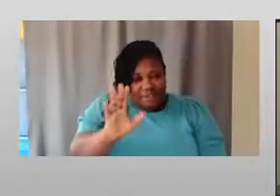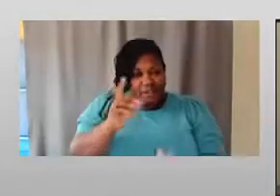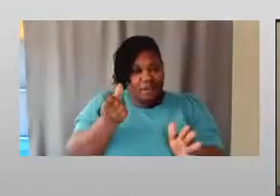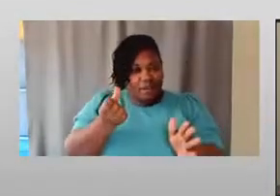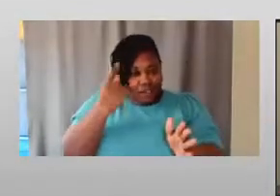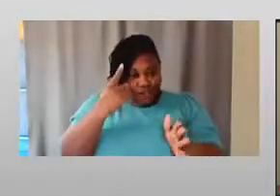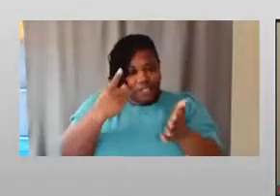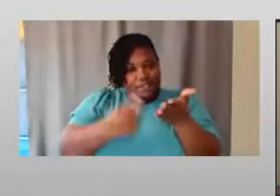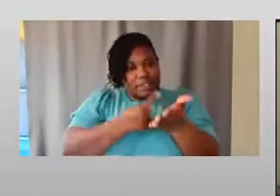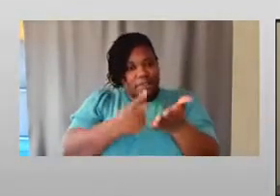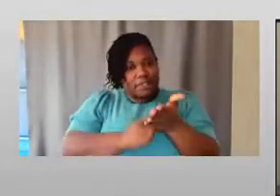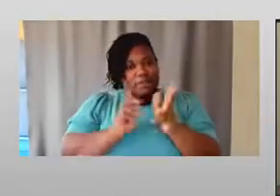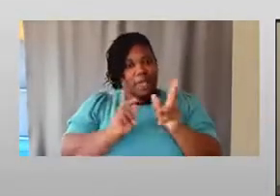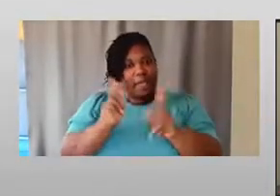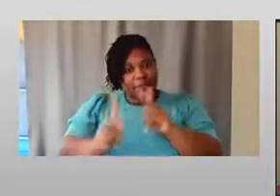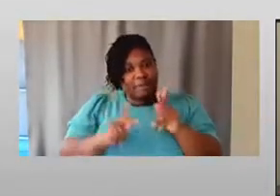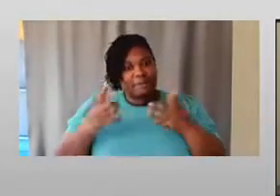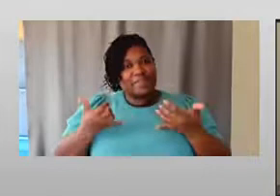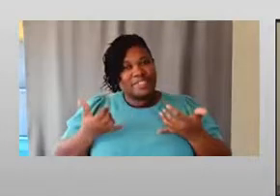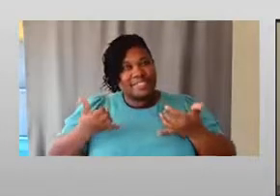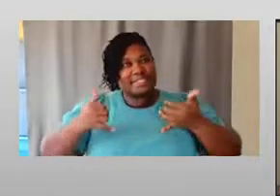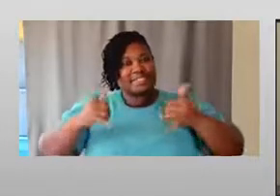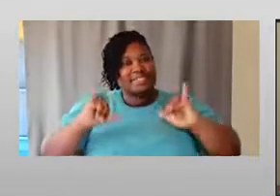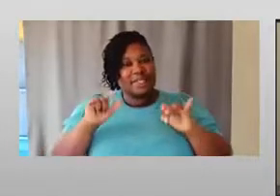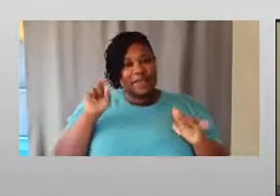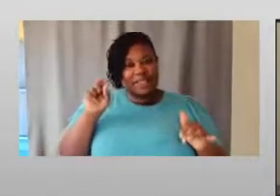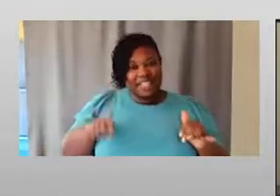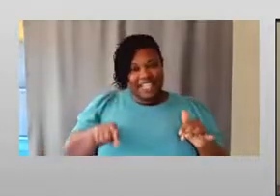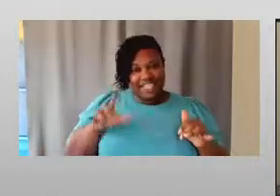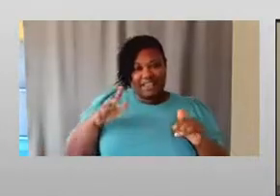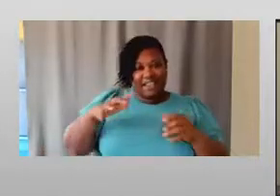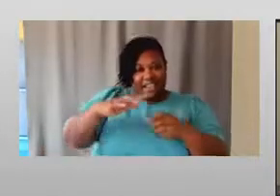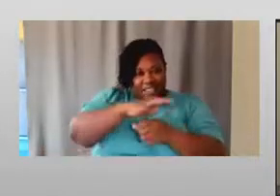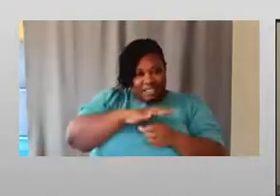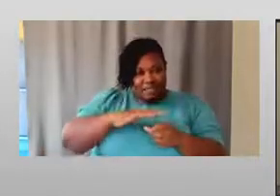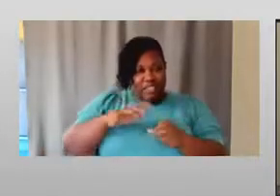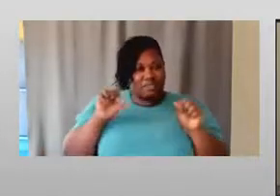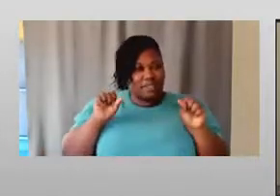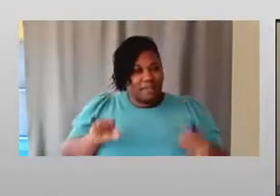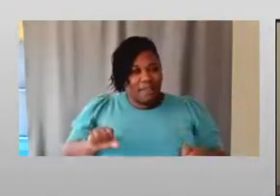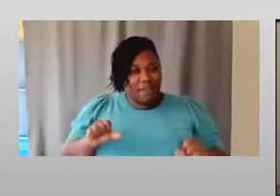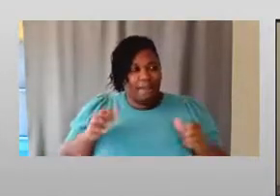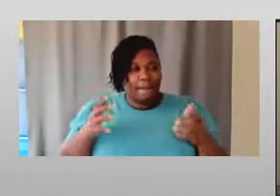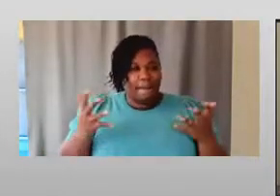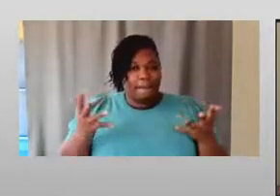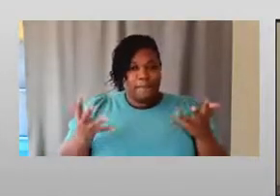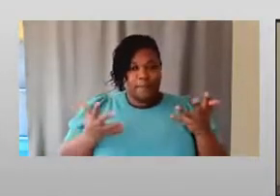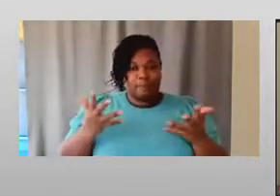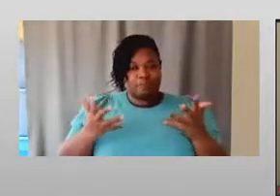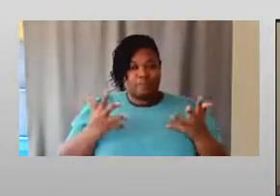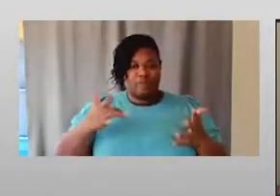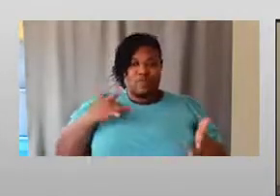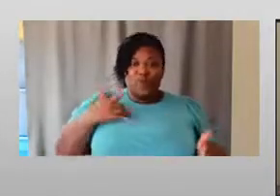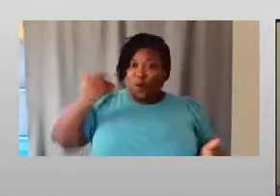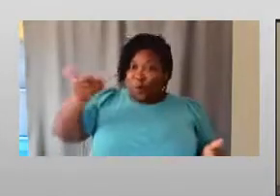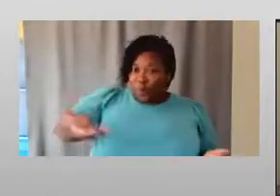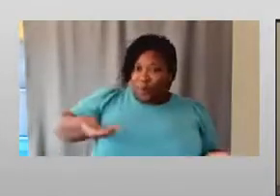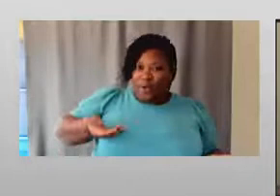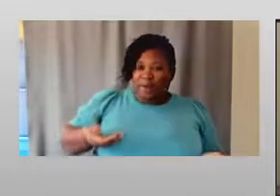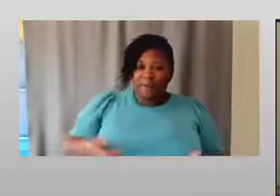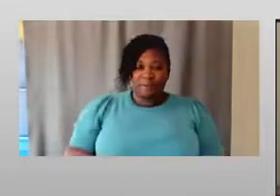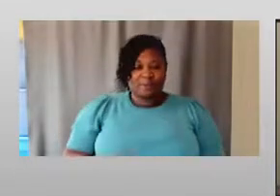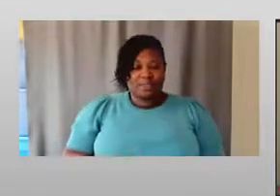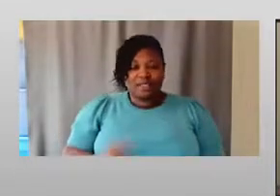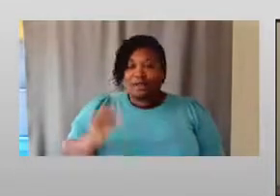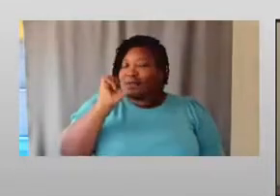people still need, need that space to be able to, to feel welcome and